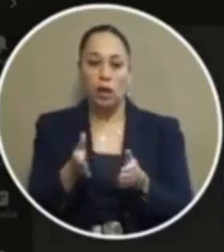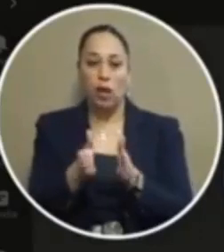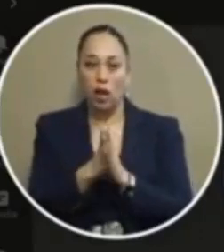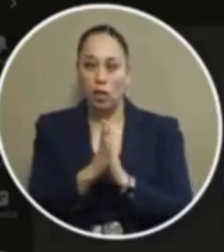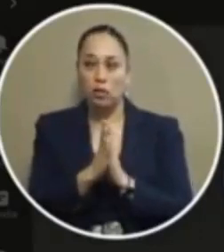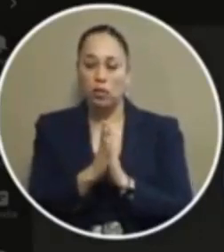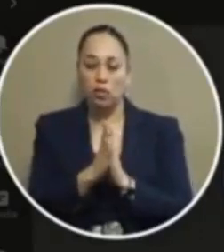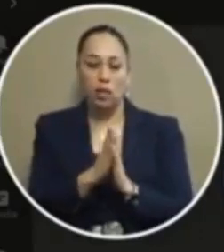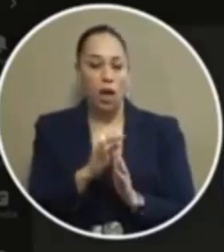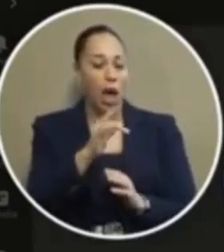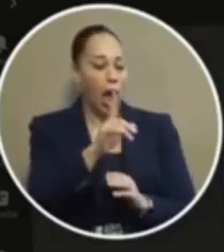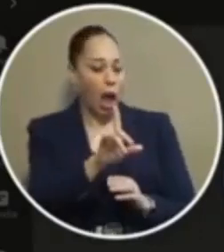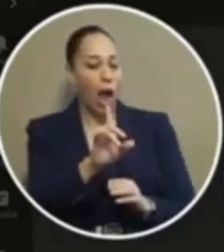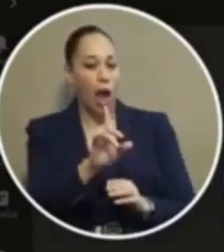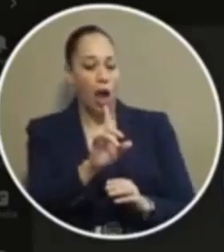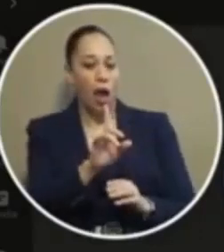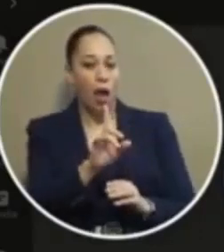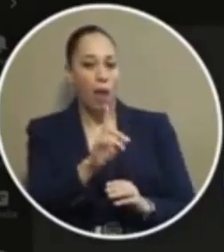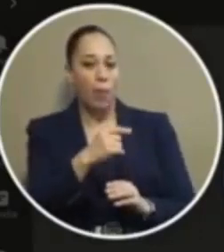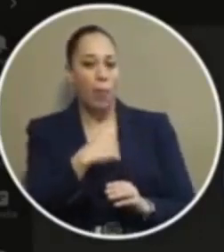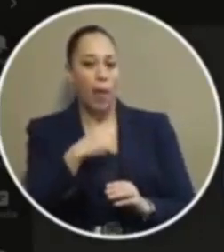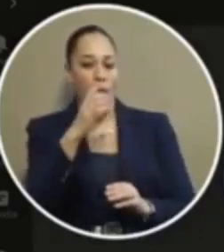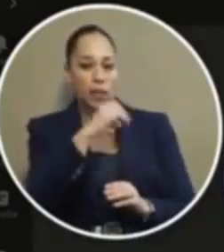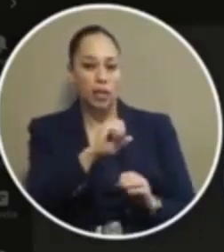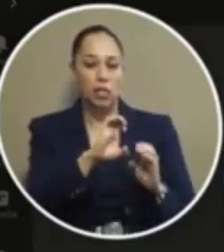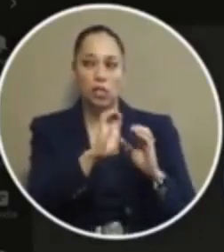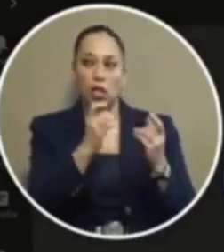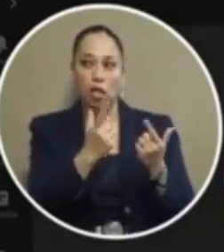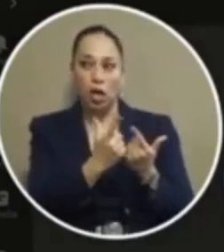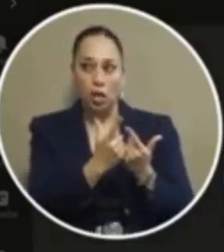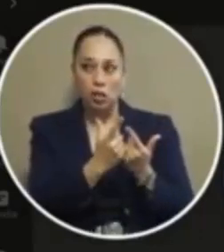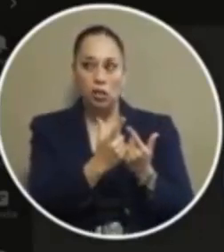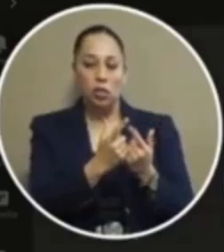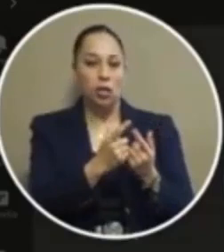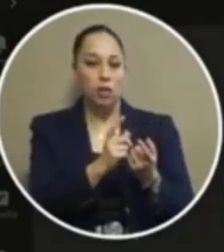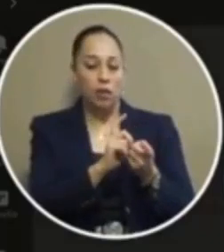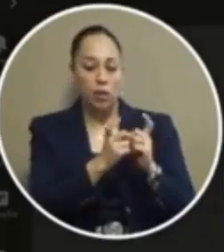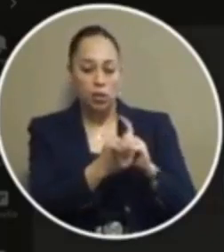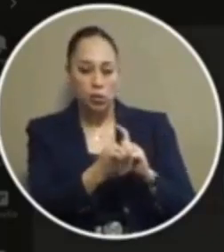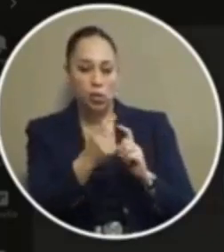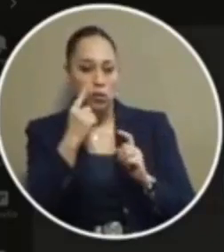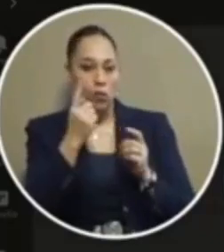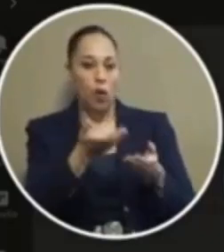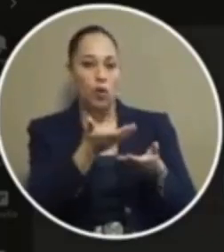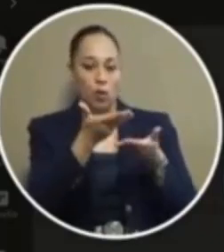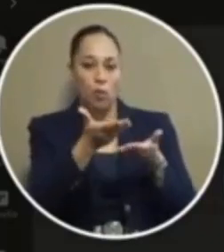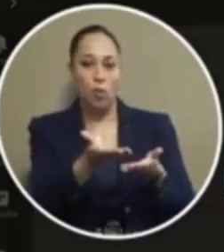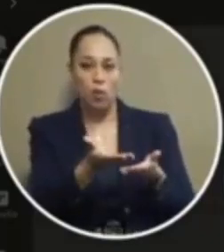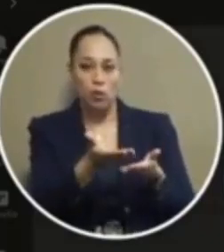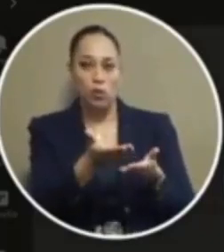send that i just um i did send it to council before i just wanted to let you all know that i posted the motion to the chat so you can see what that was